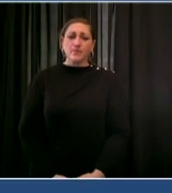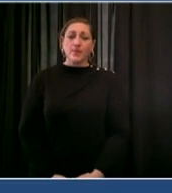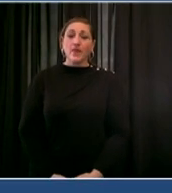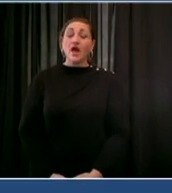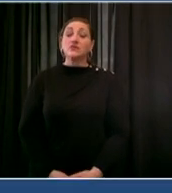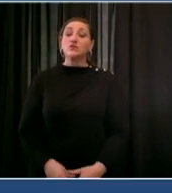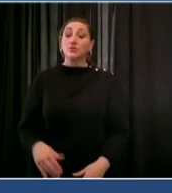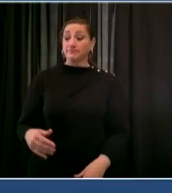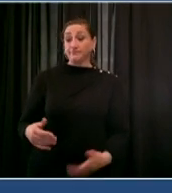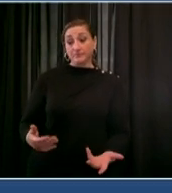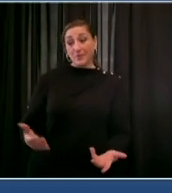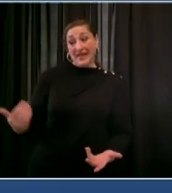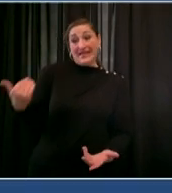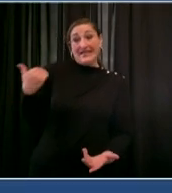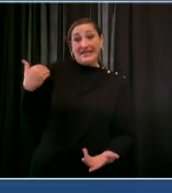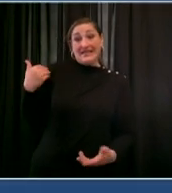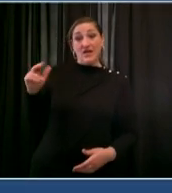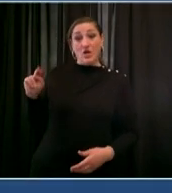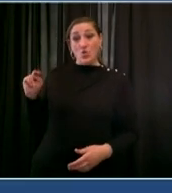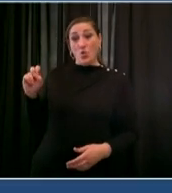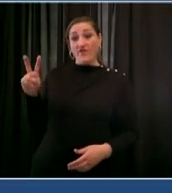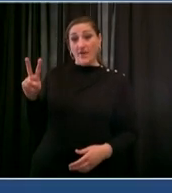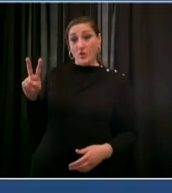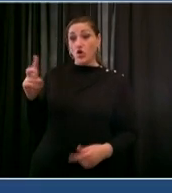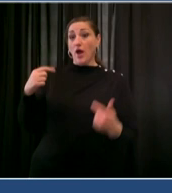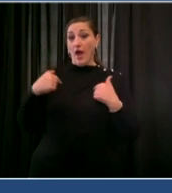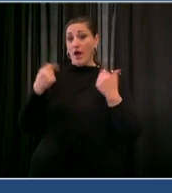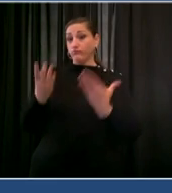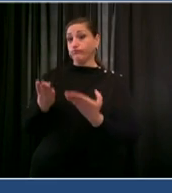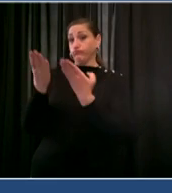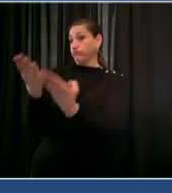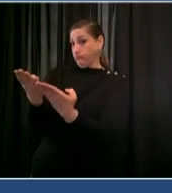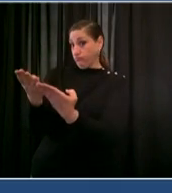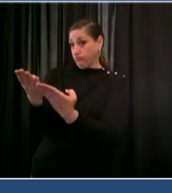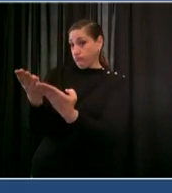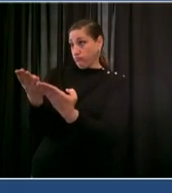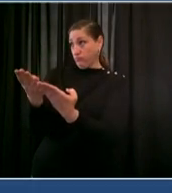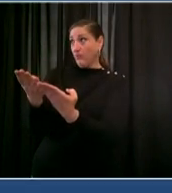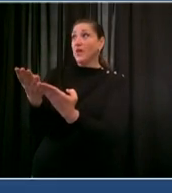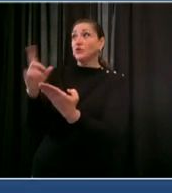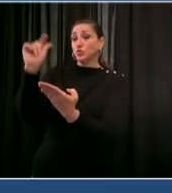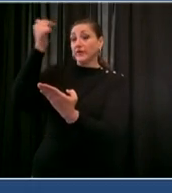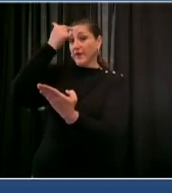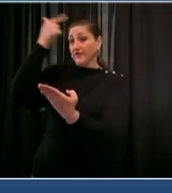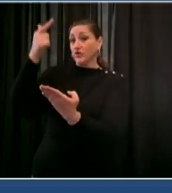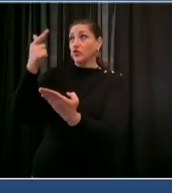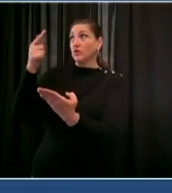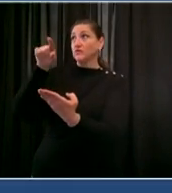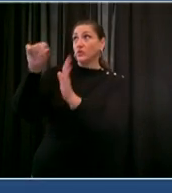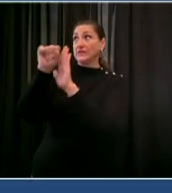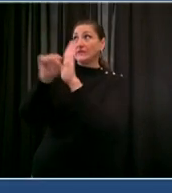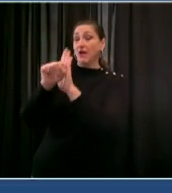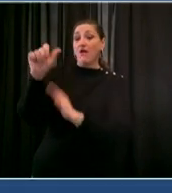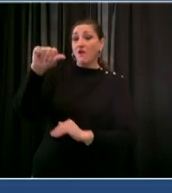november which we have now put forward as a building title the supportive interventions act this